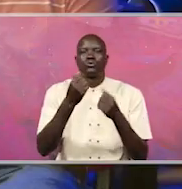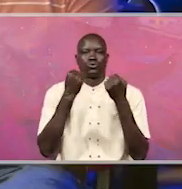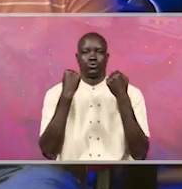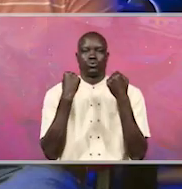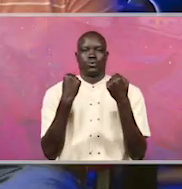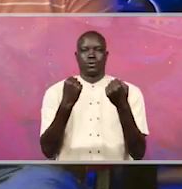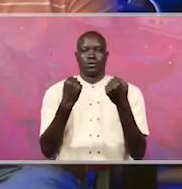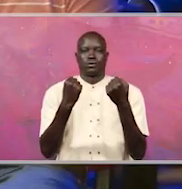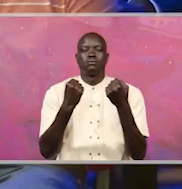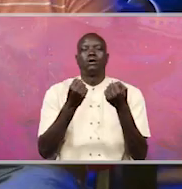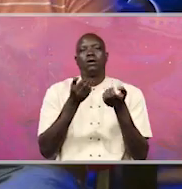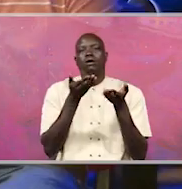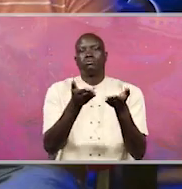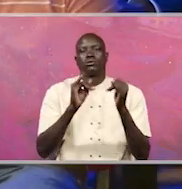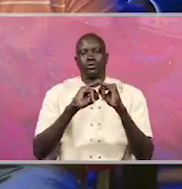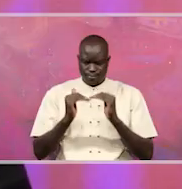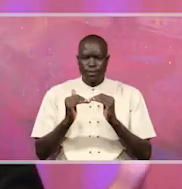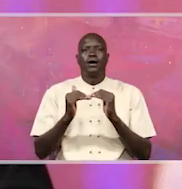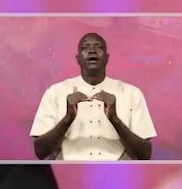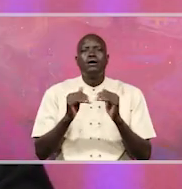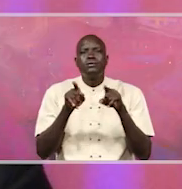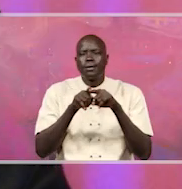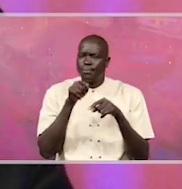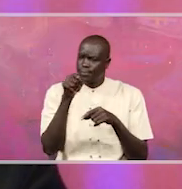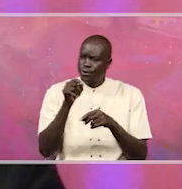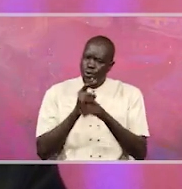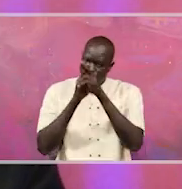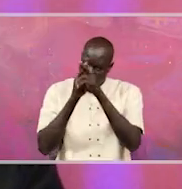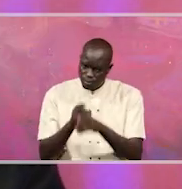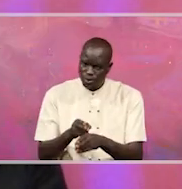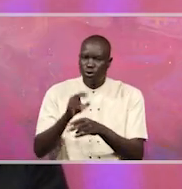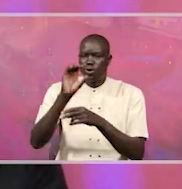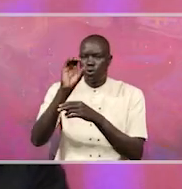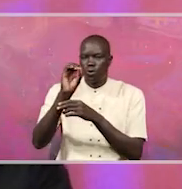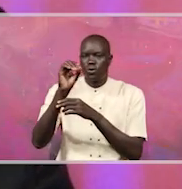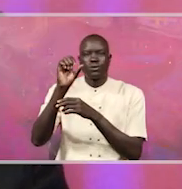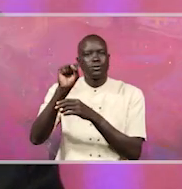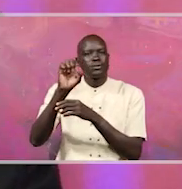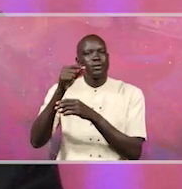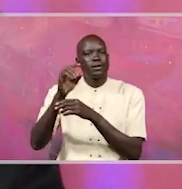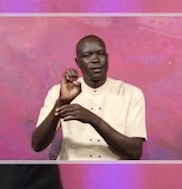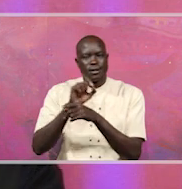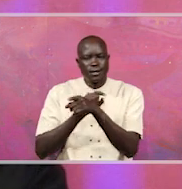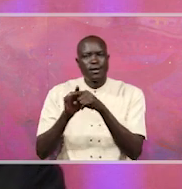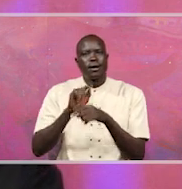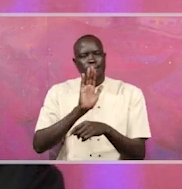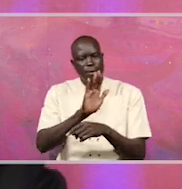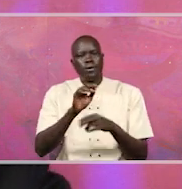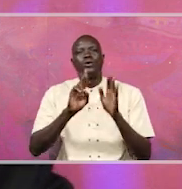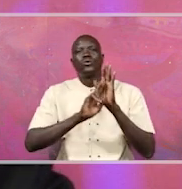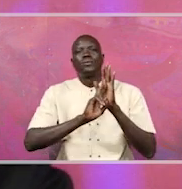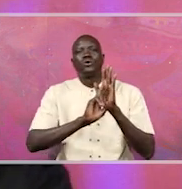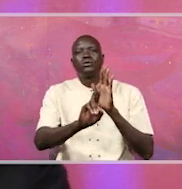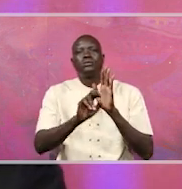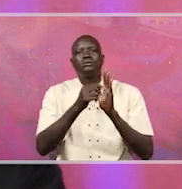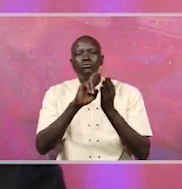of the already existing institutions. To you, Honorable Osege, in her report, her biannual report